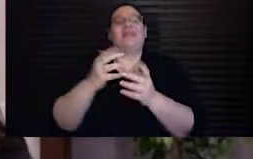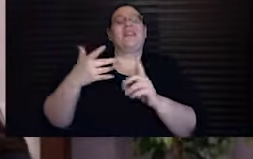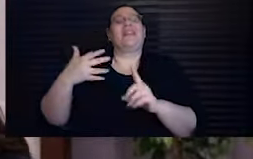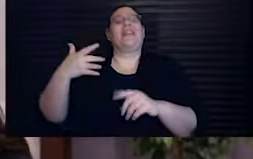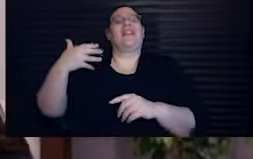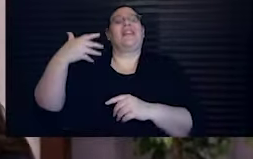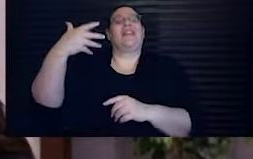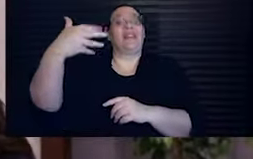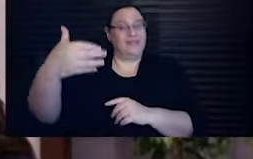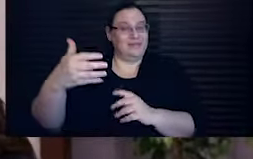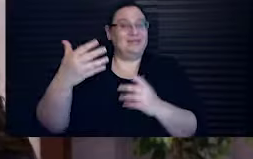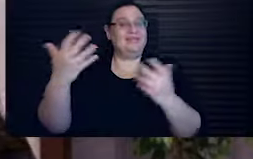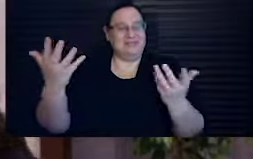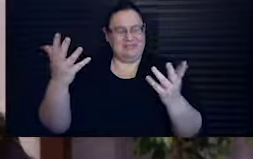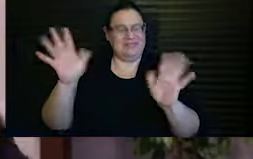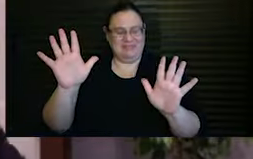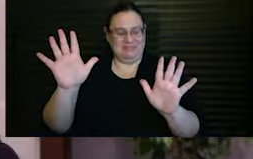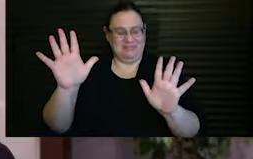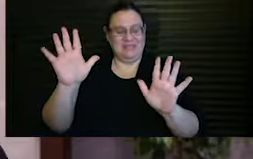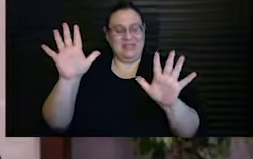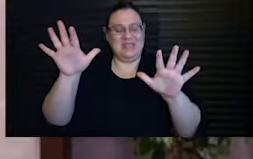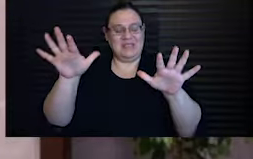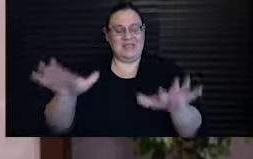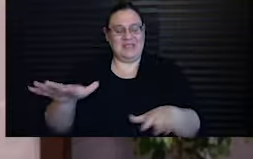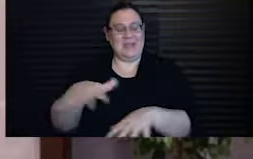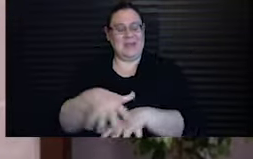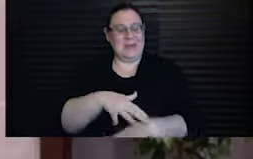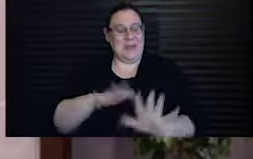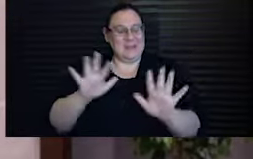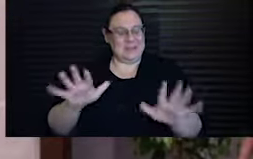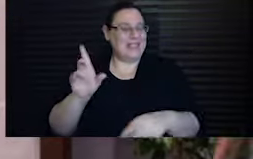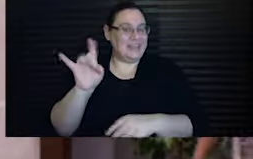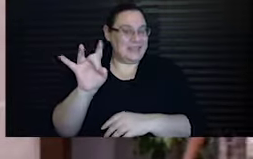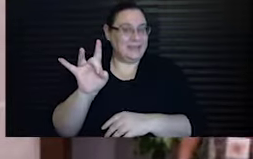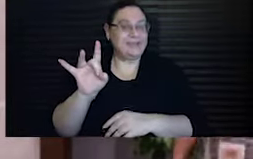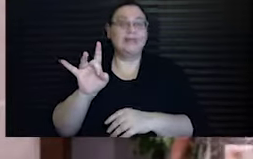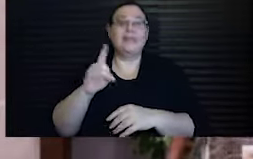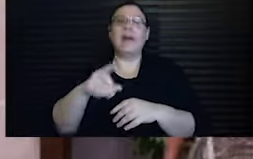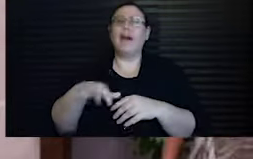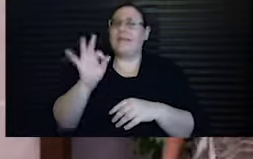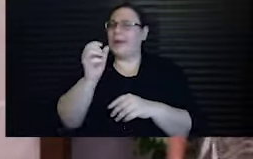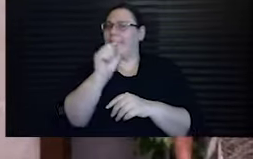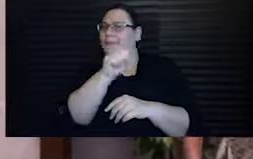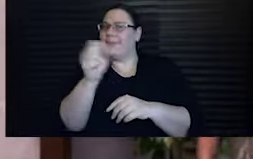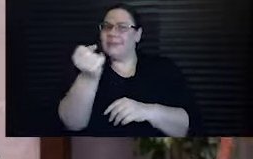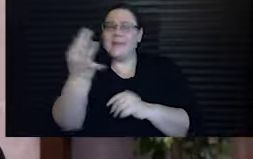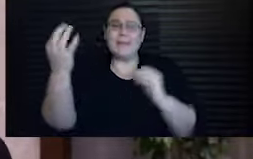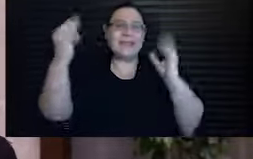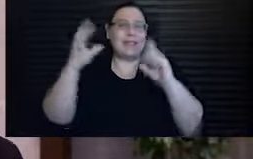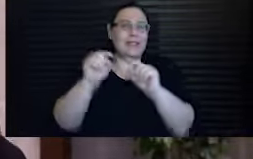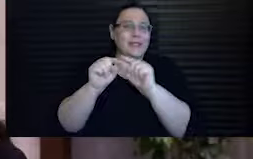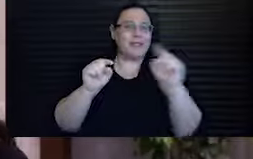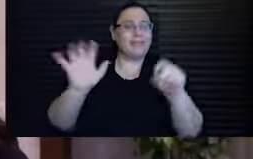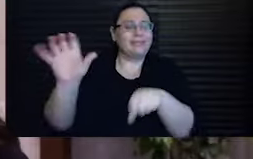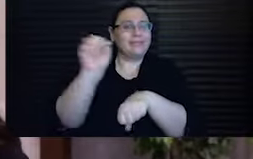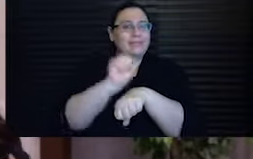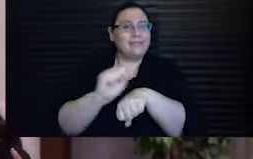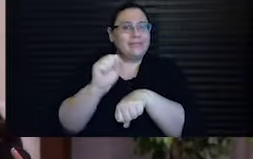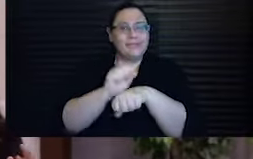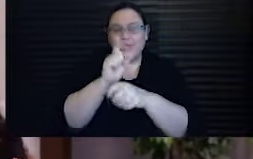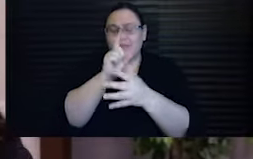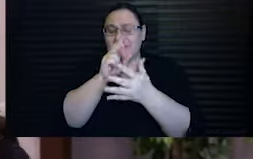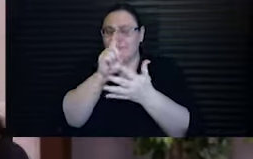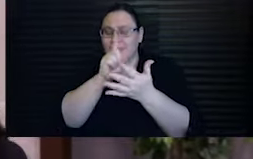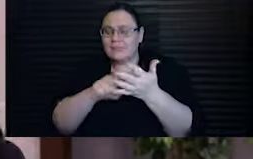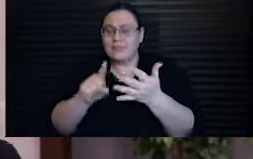Eventually I slowed down. And I was able to discover a few teachers whose work I have